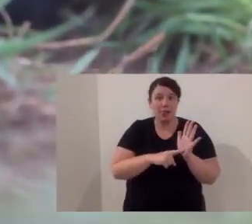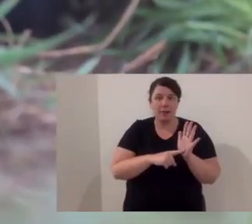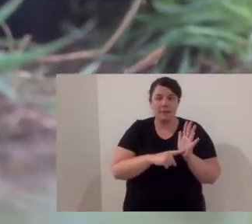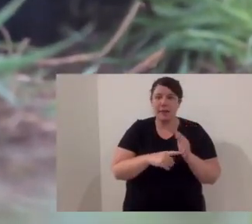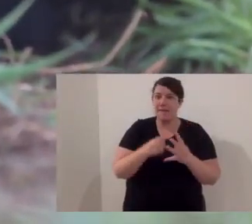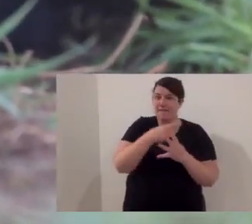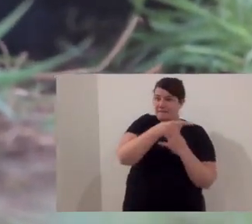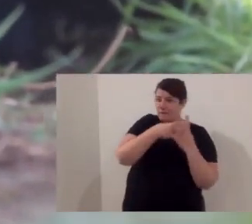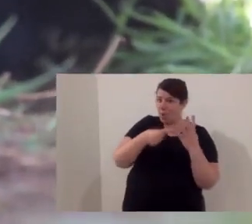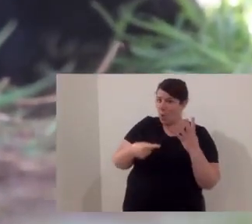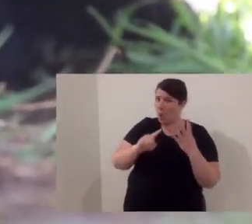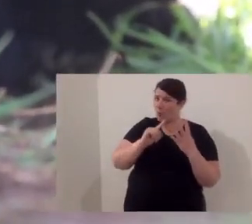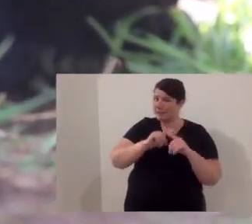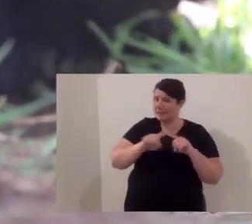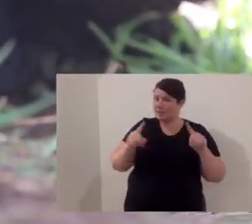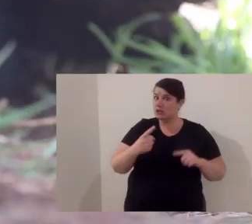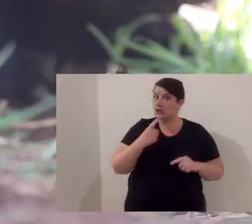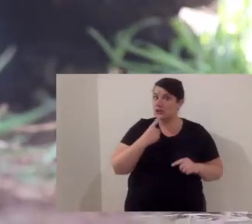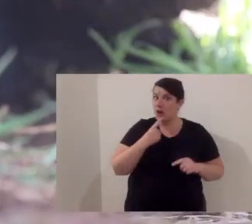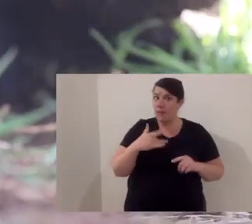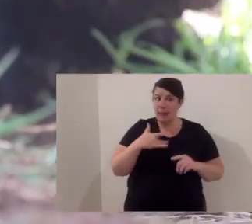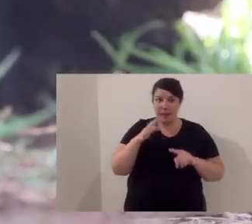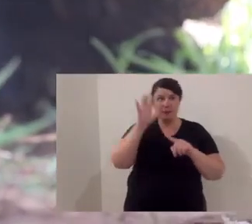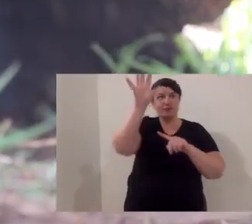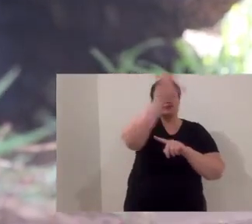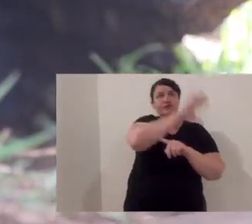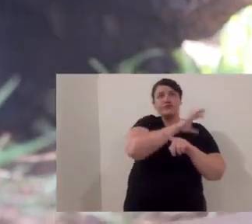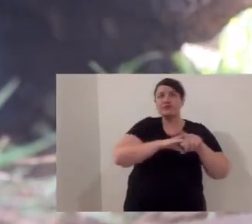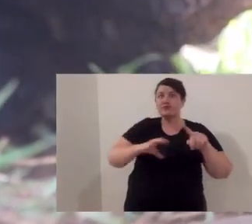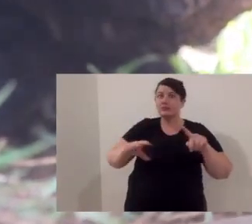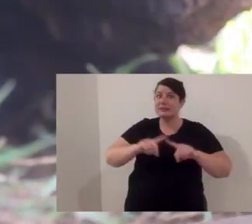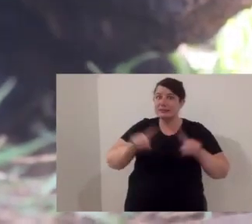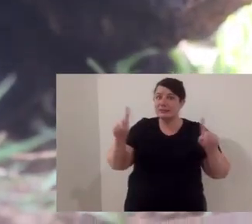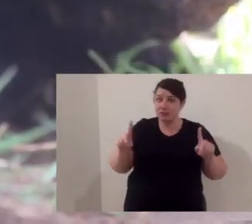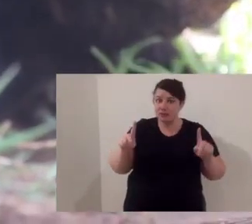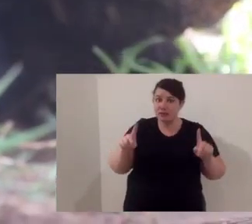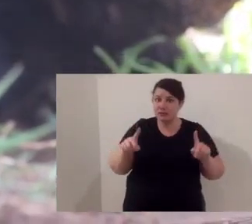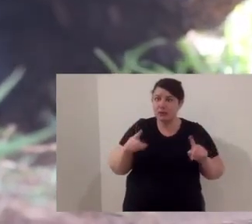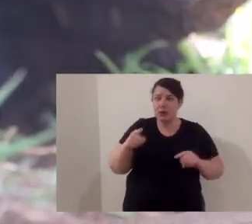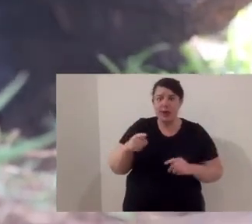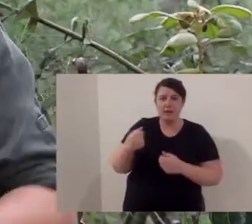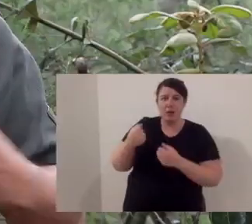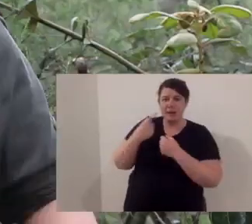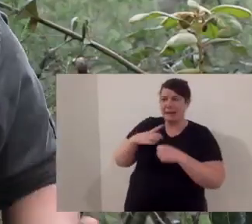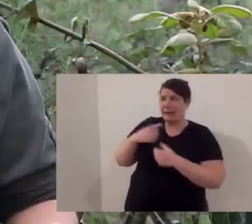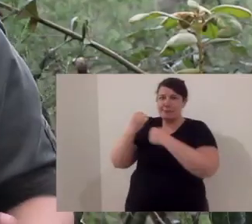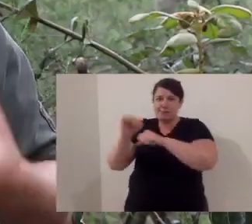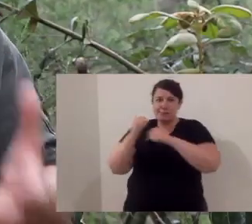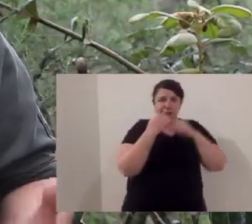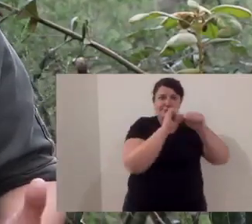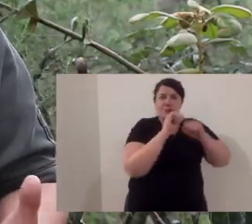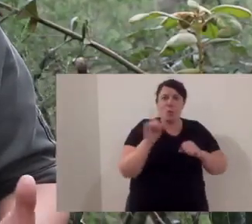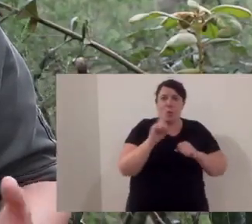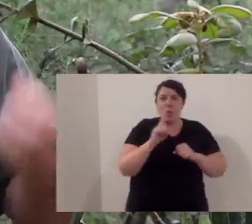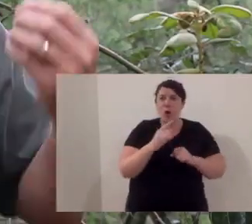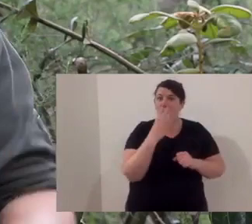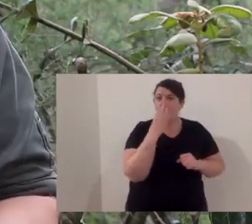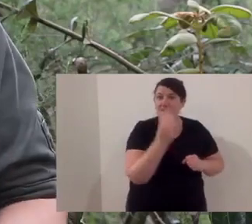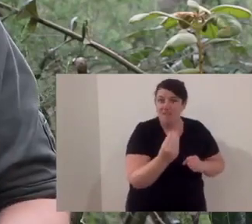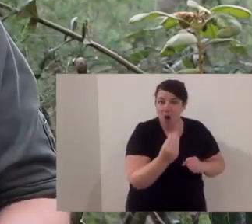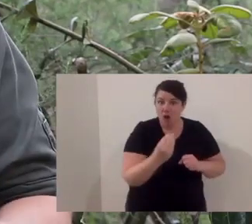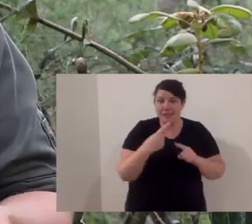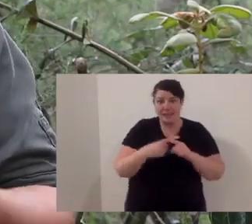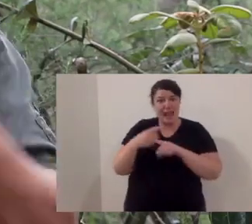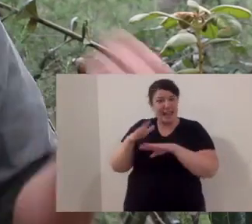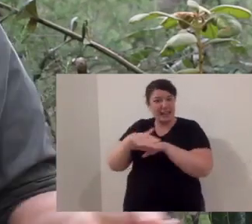are four species of quoll in Australia. They all live in different areas and they are all endangered. One of their greatest threats is the